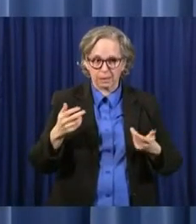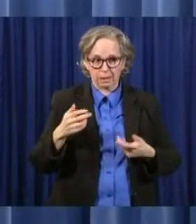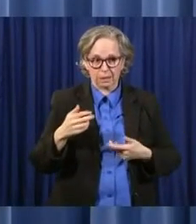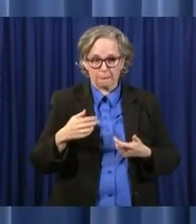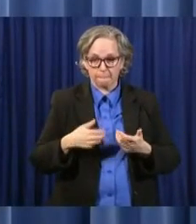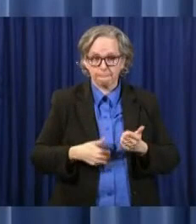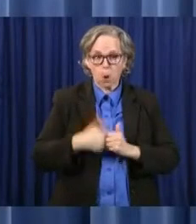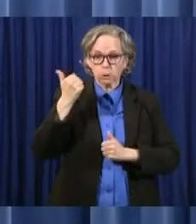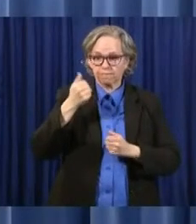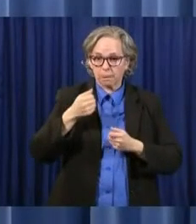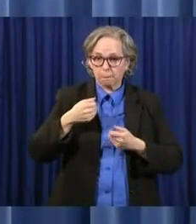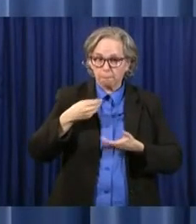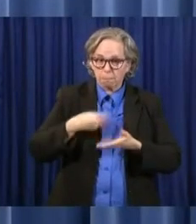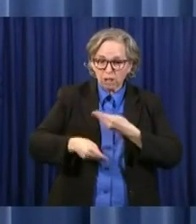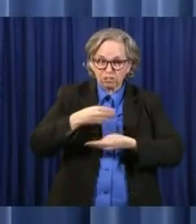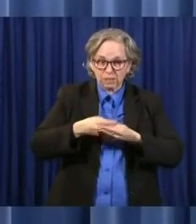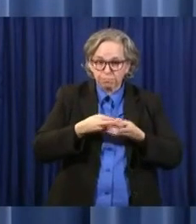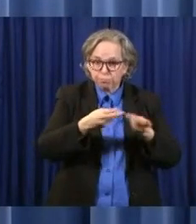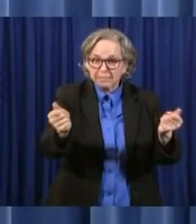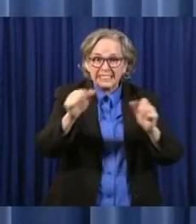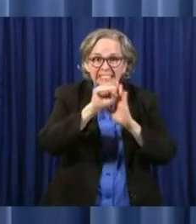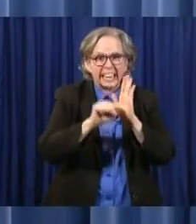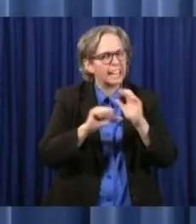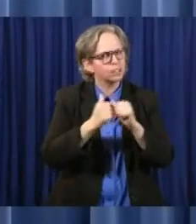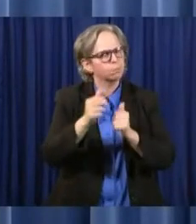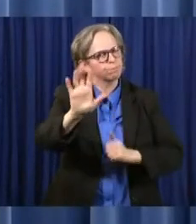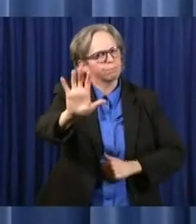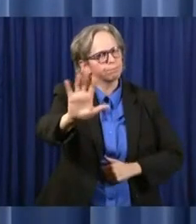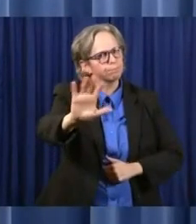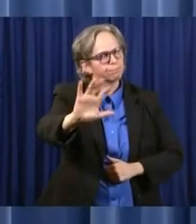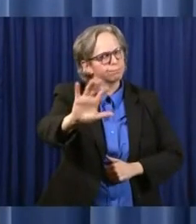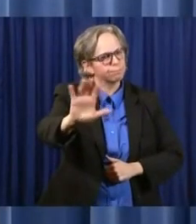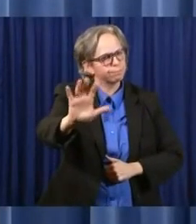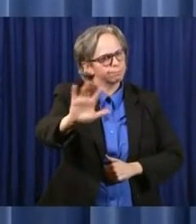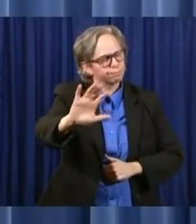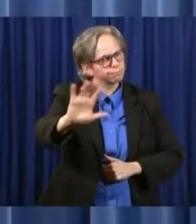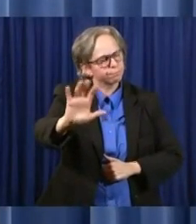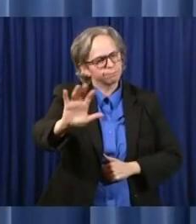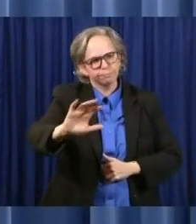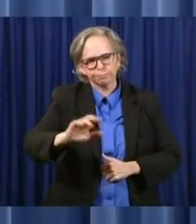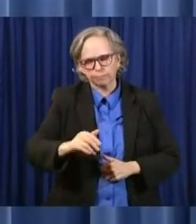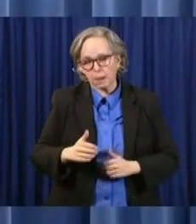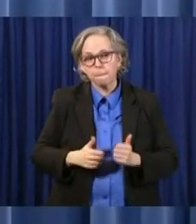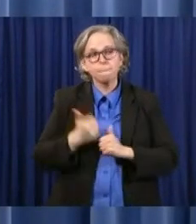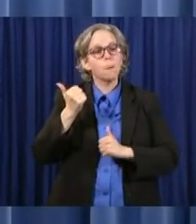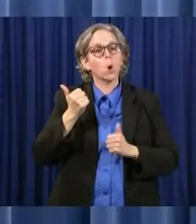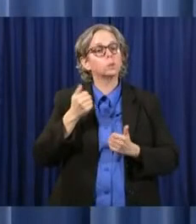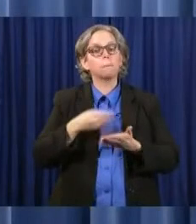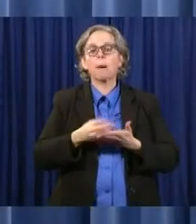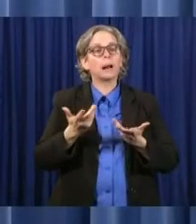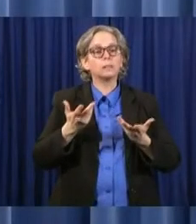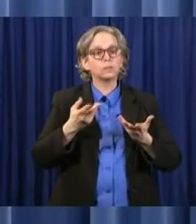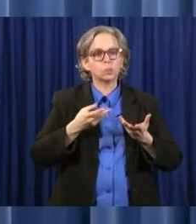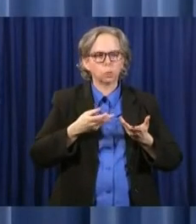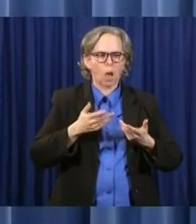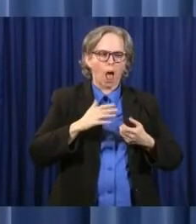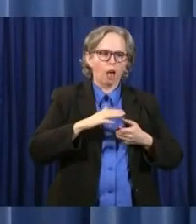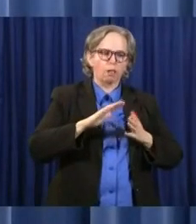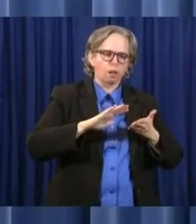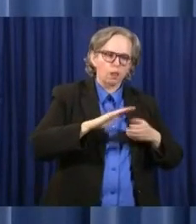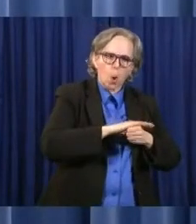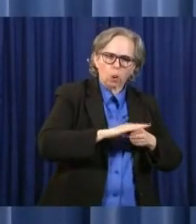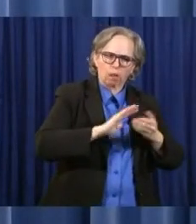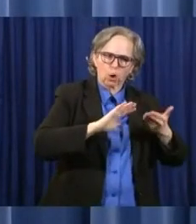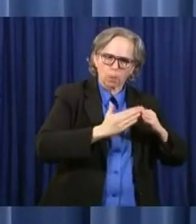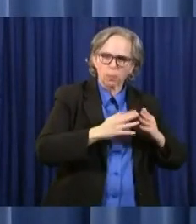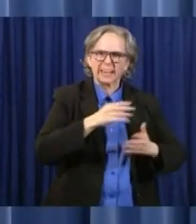agencies, but are really transfer payments that go out to our local communities and to our local schools